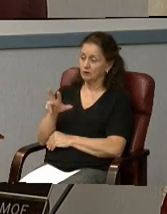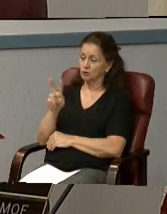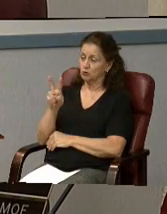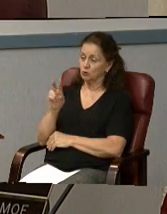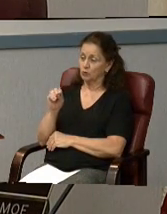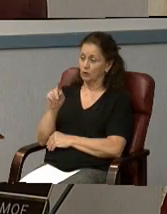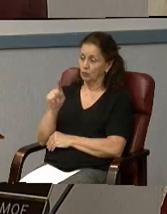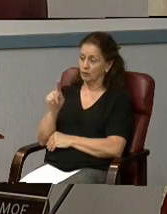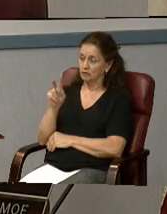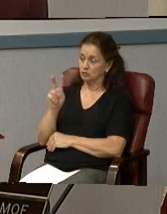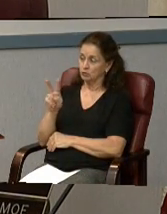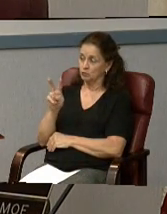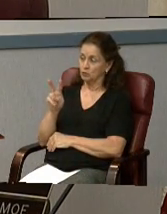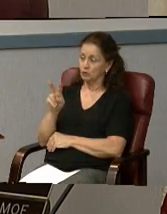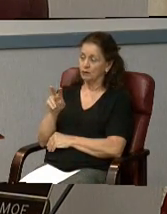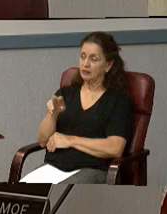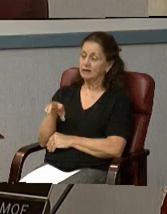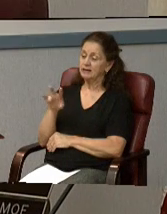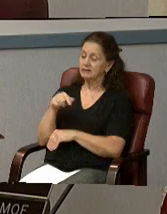at 7 p.m.